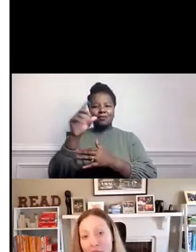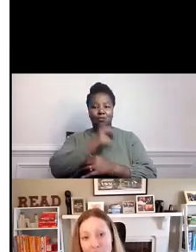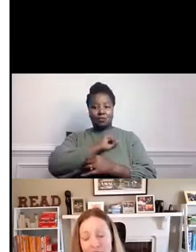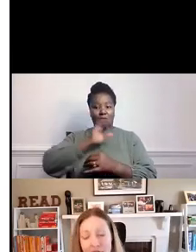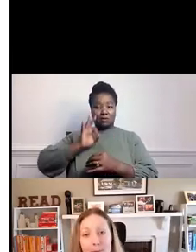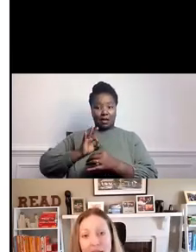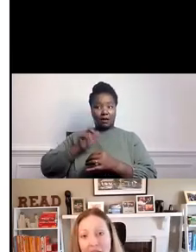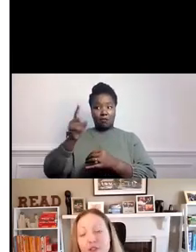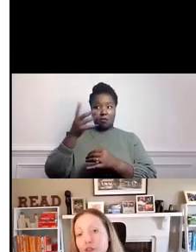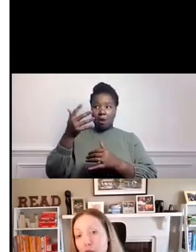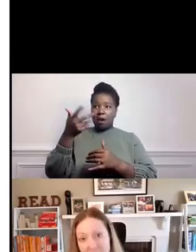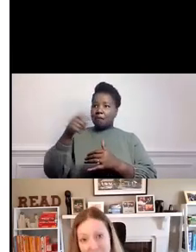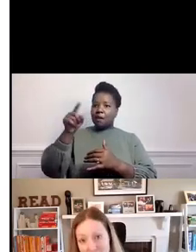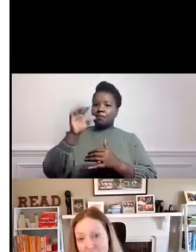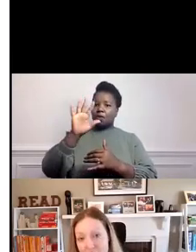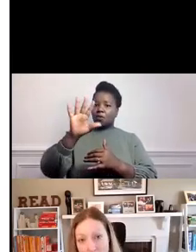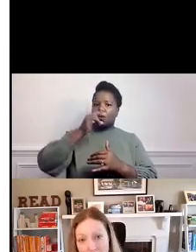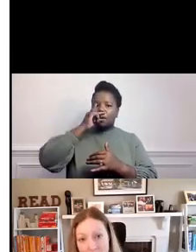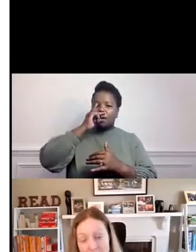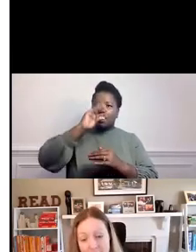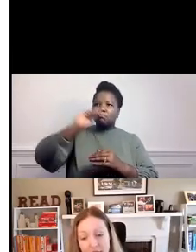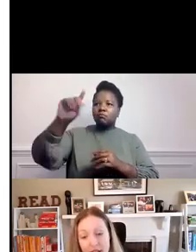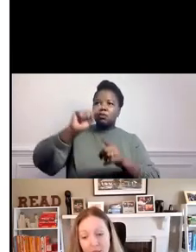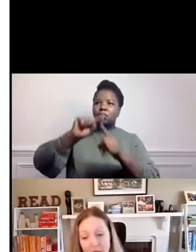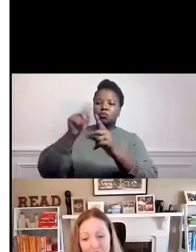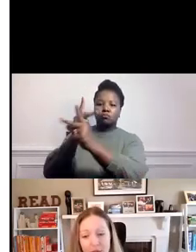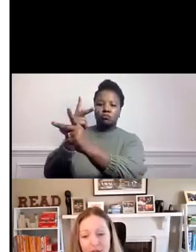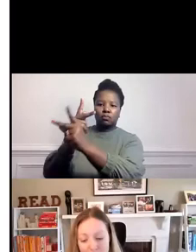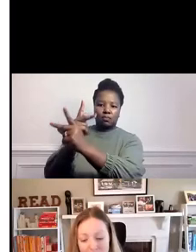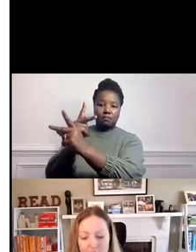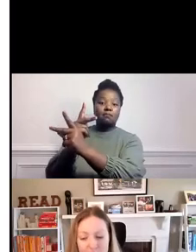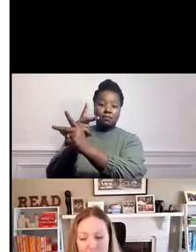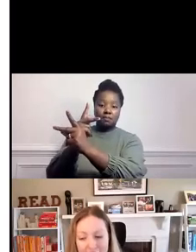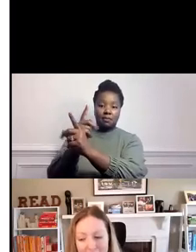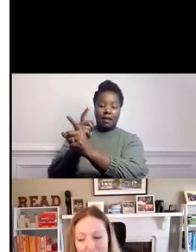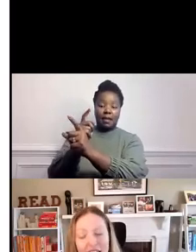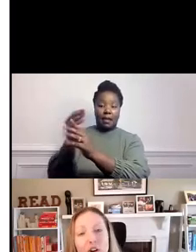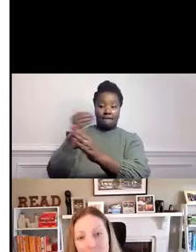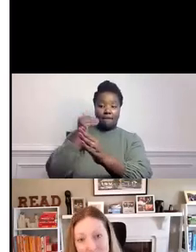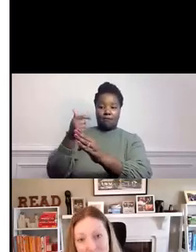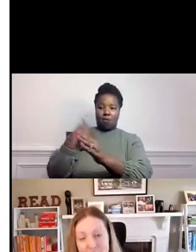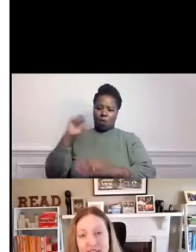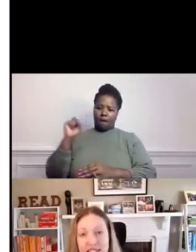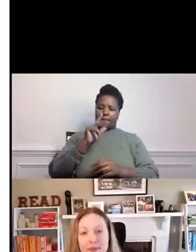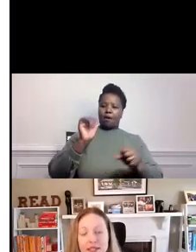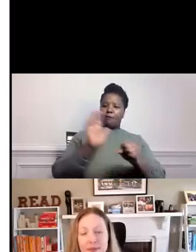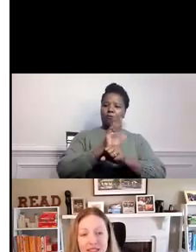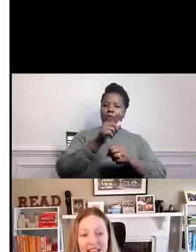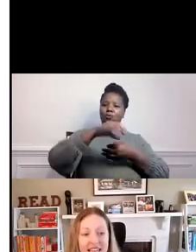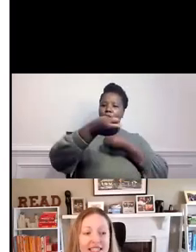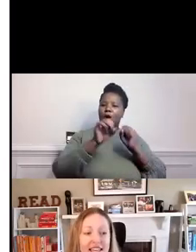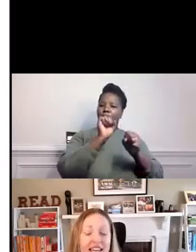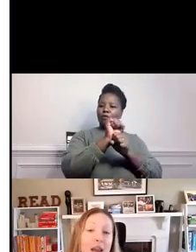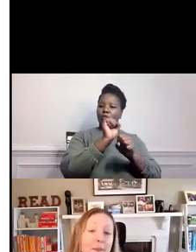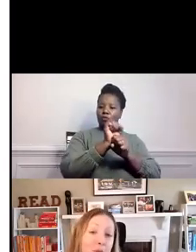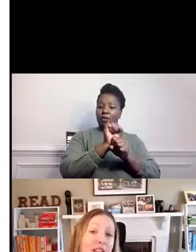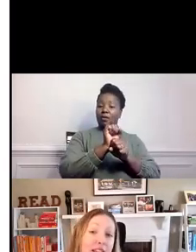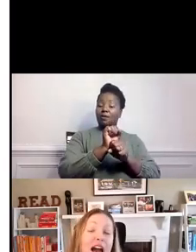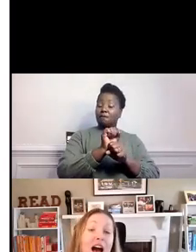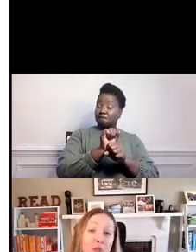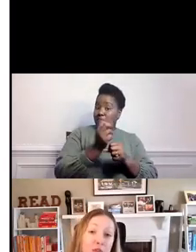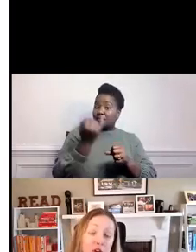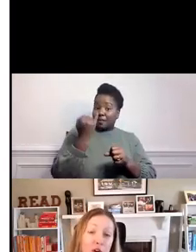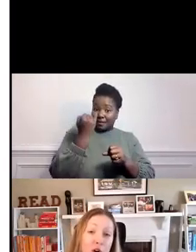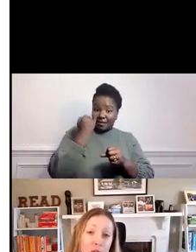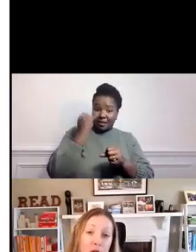we require you to come back full time into the office. Being able to make those kind of incremental steps and plans can